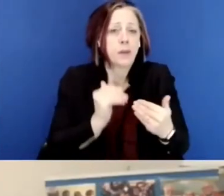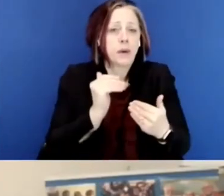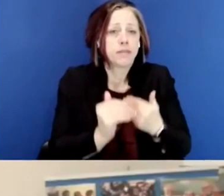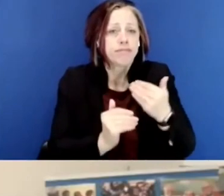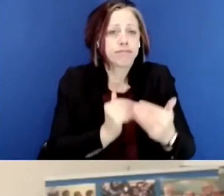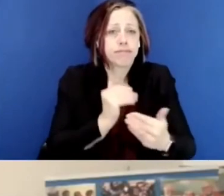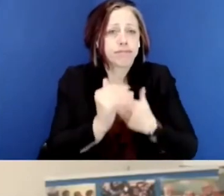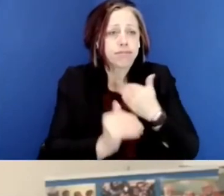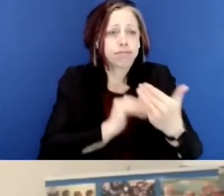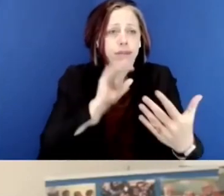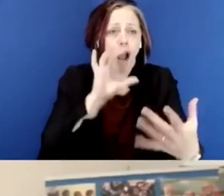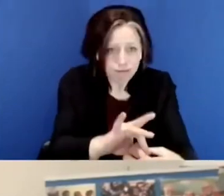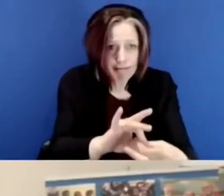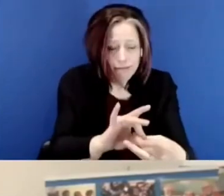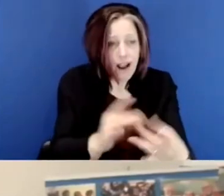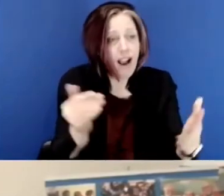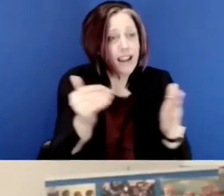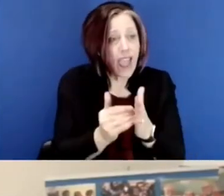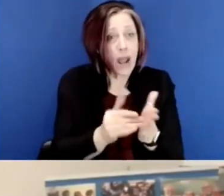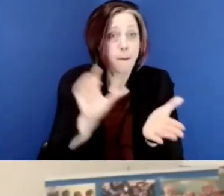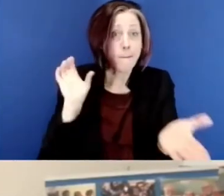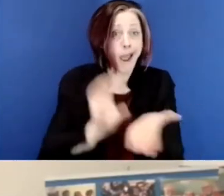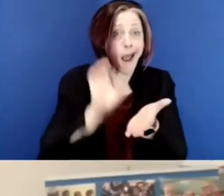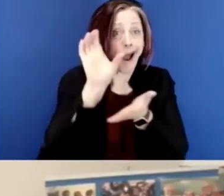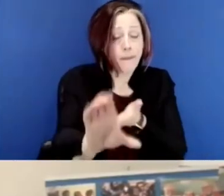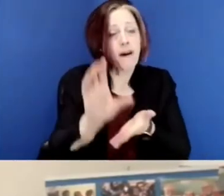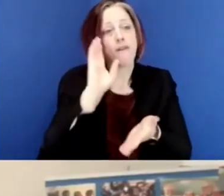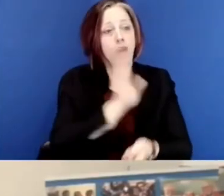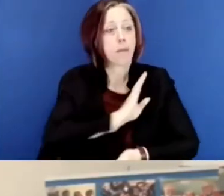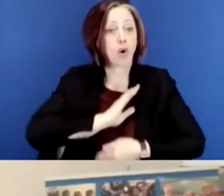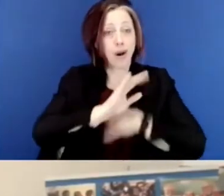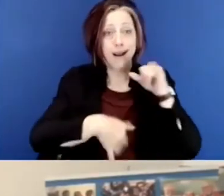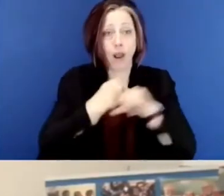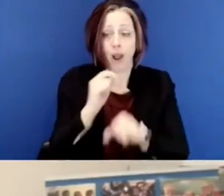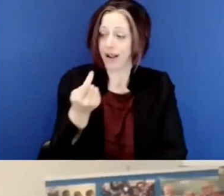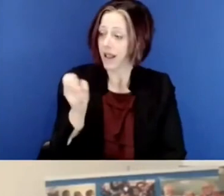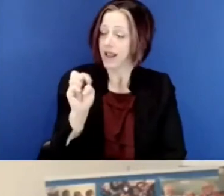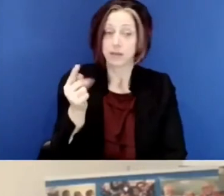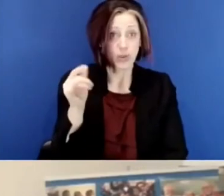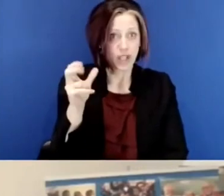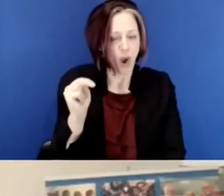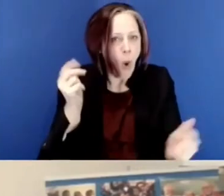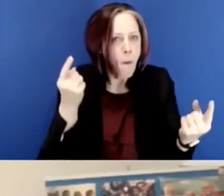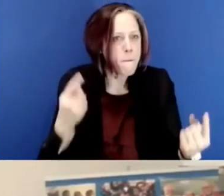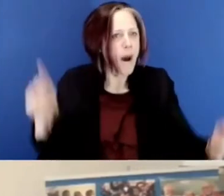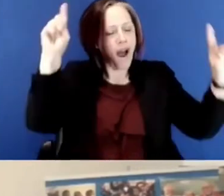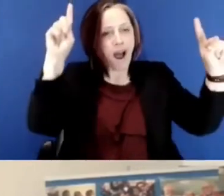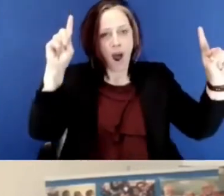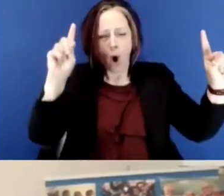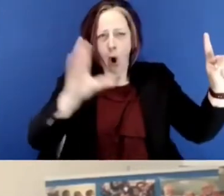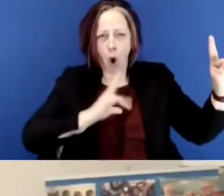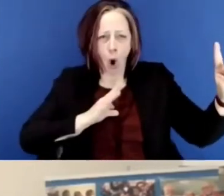them moving. And once they re-engaged and got the back dues paid of the Bureau of International Exposition, then